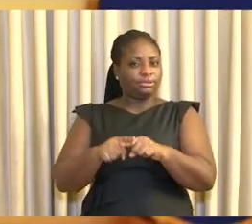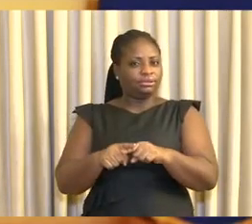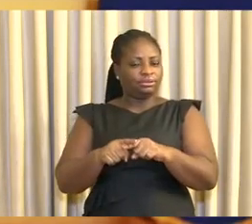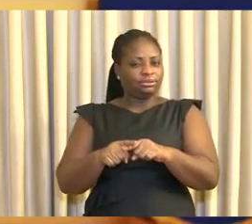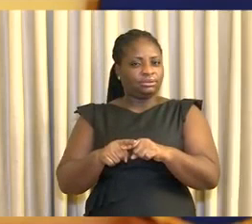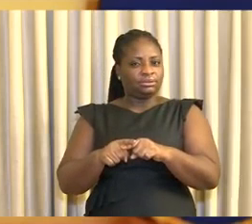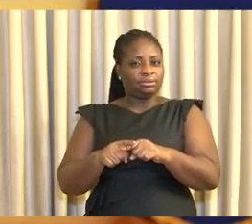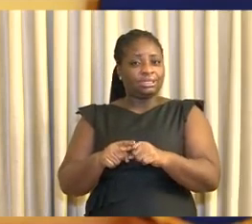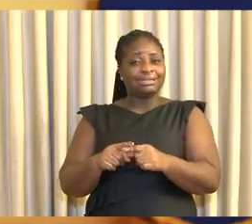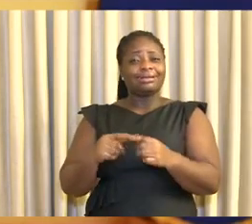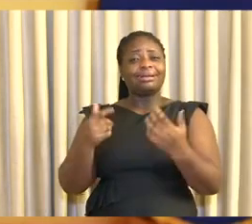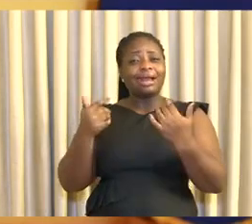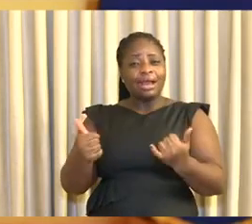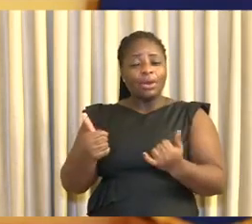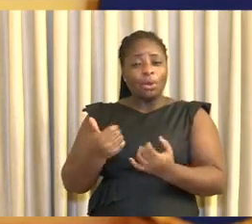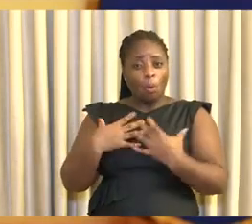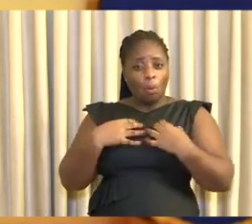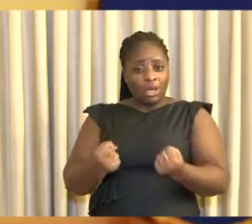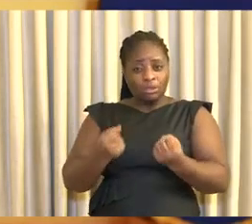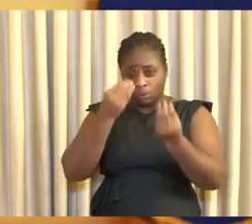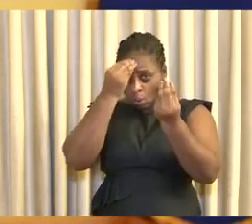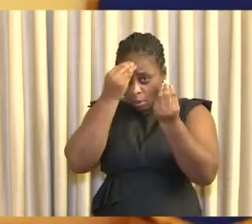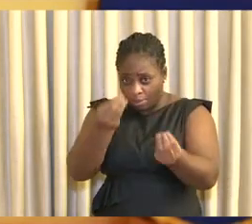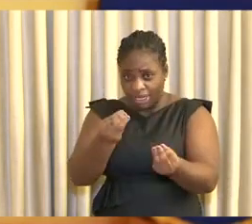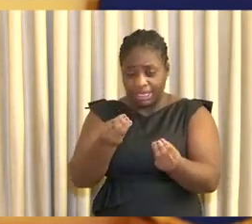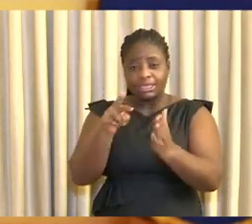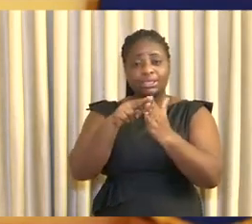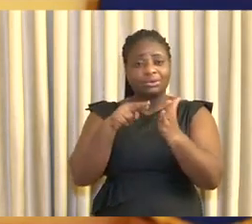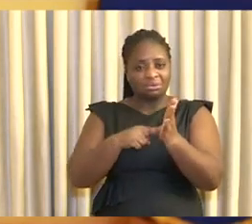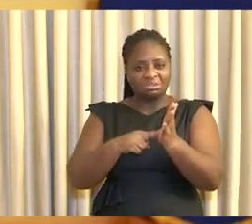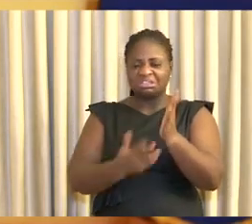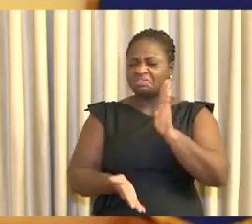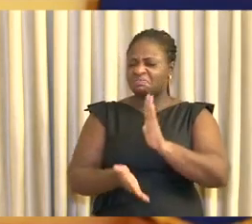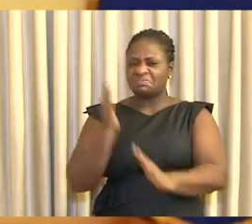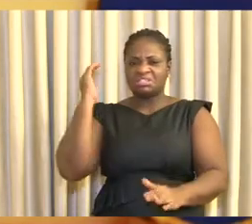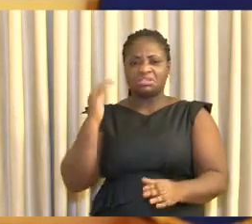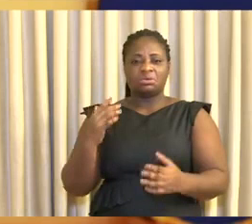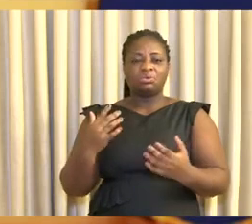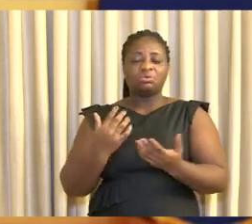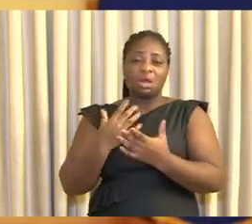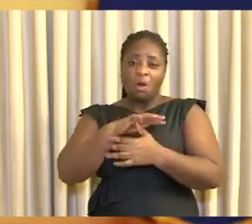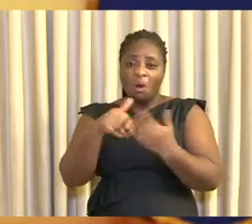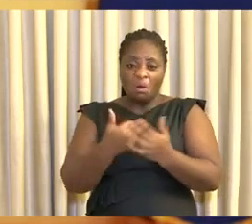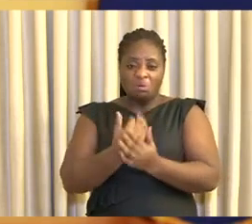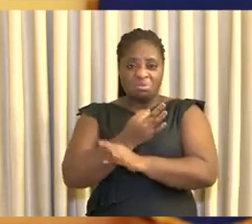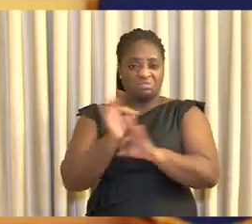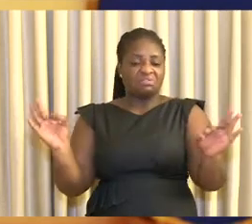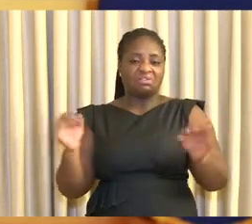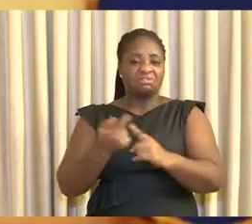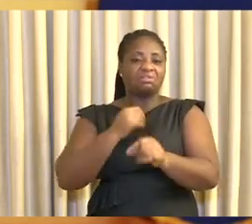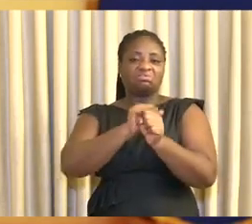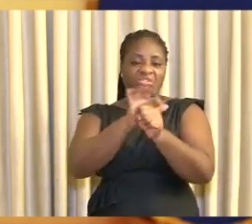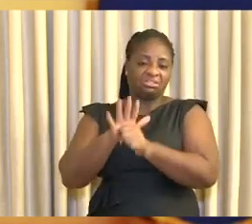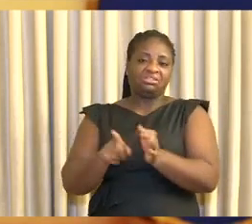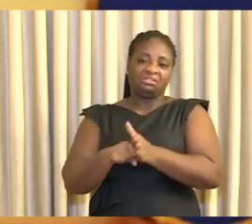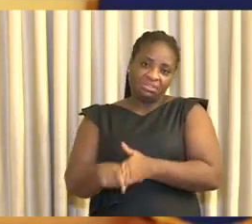on them, and the harder we are on ourselves in obeying them, the quicker and more enduring will be